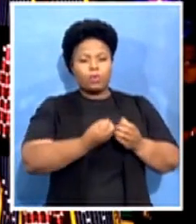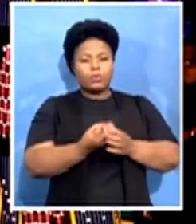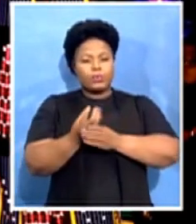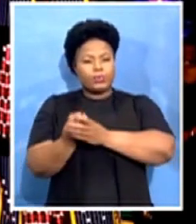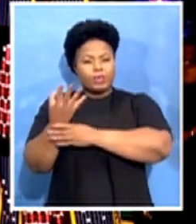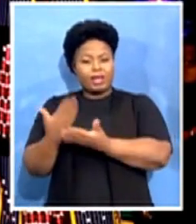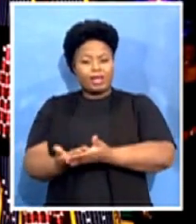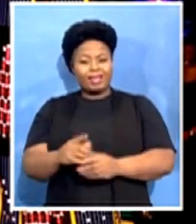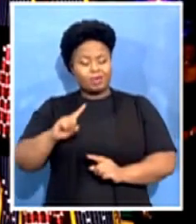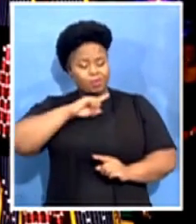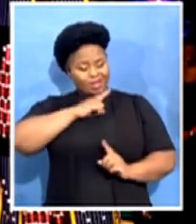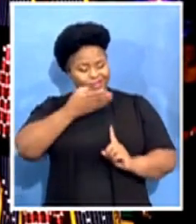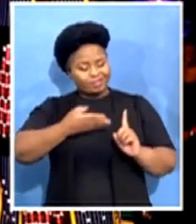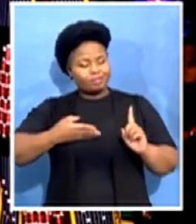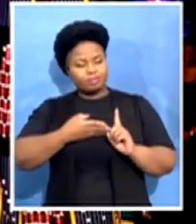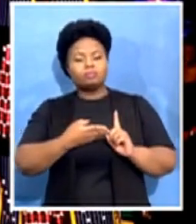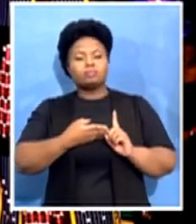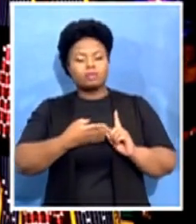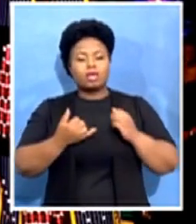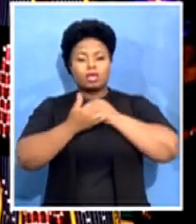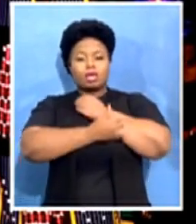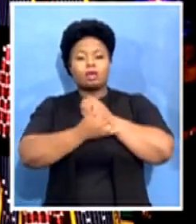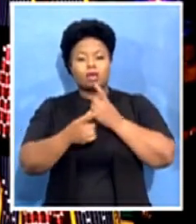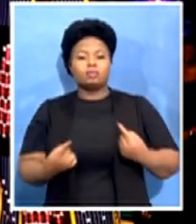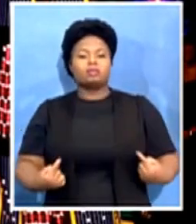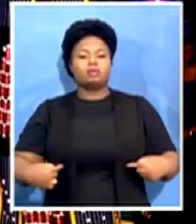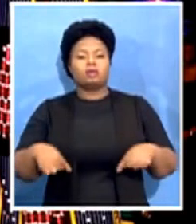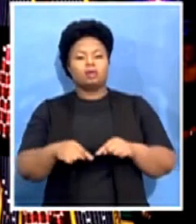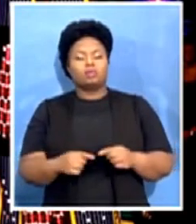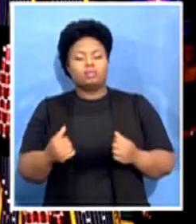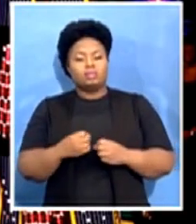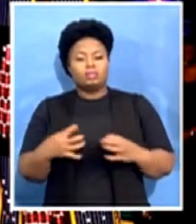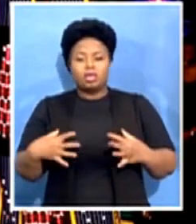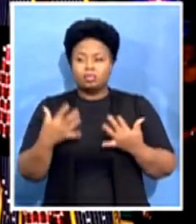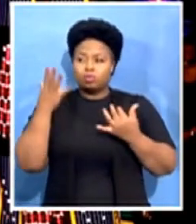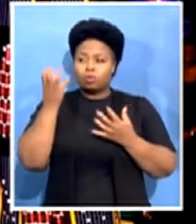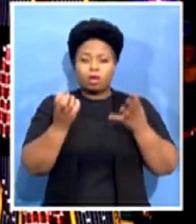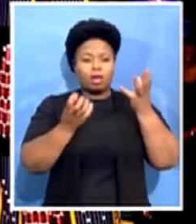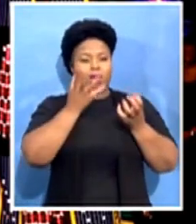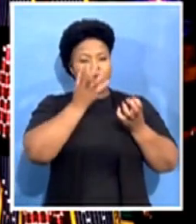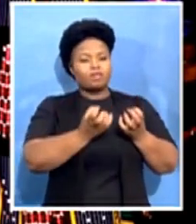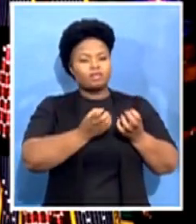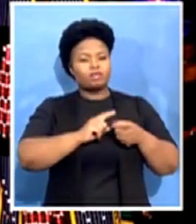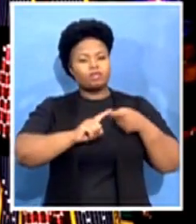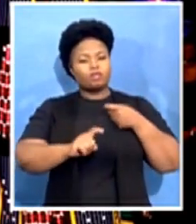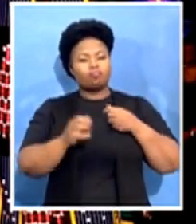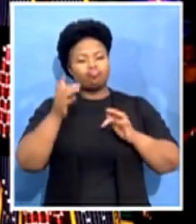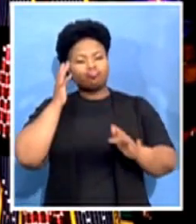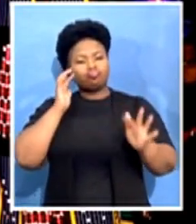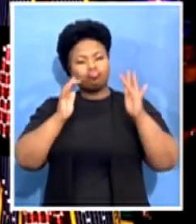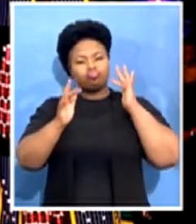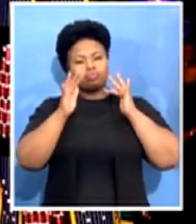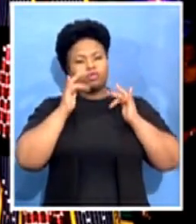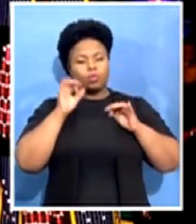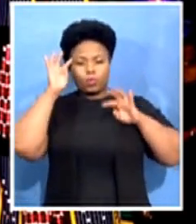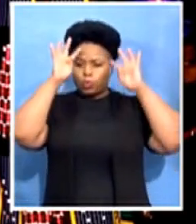has long since begun to harvest from the rich forest of creativity, from the